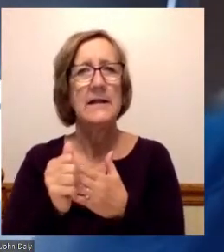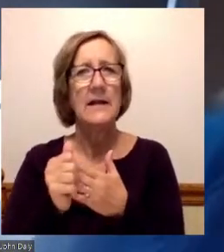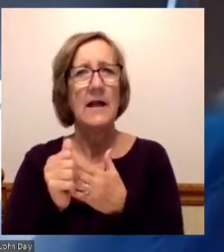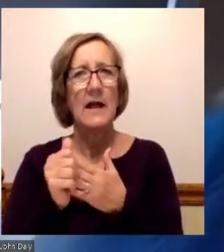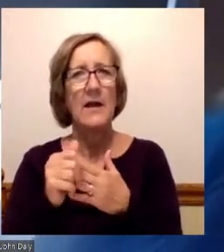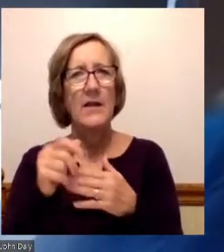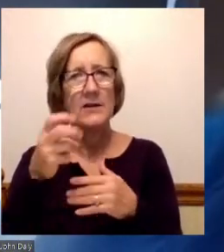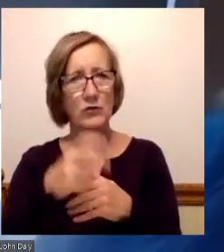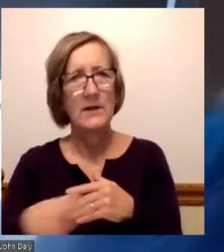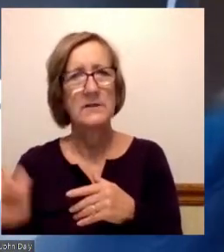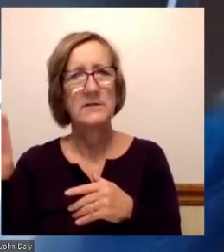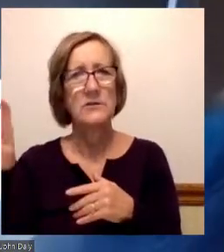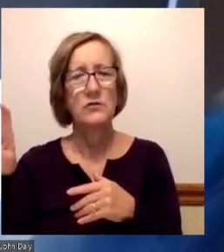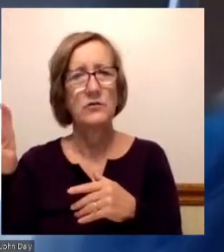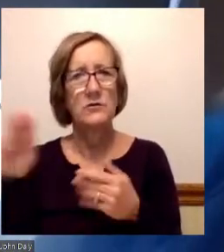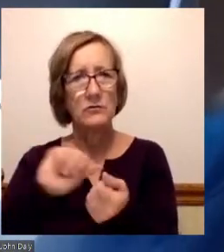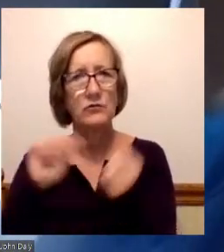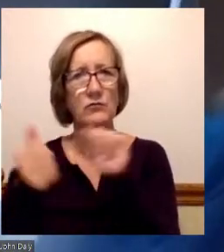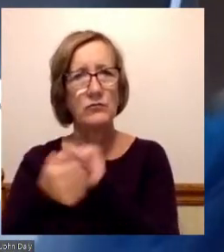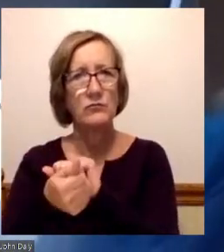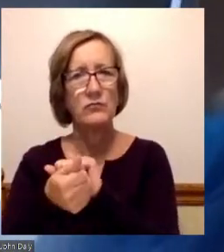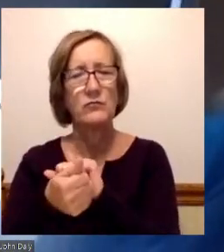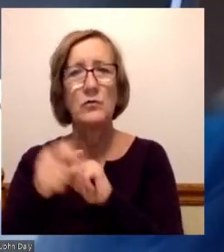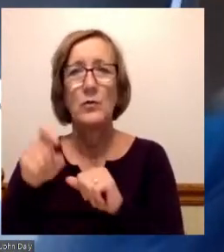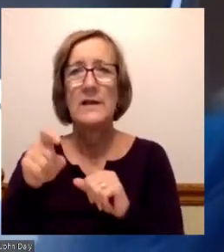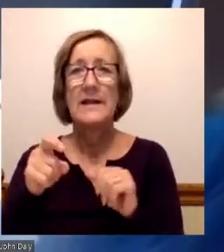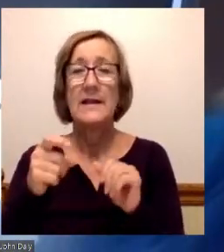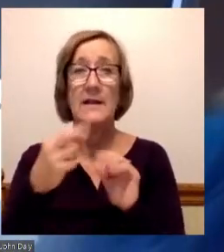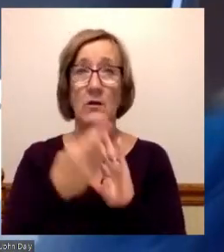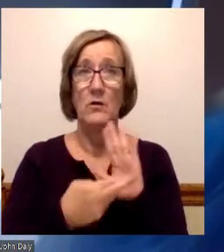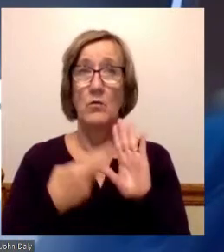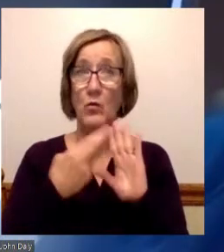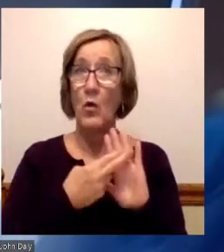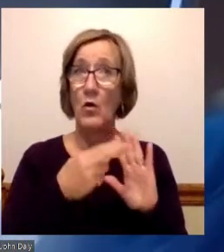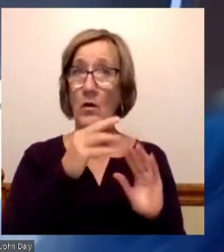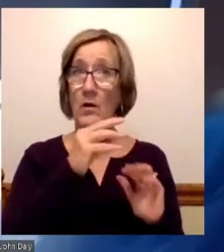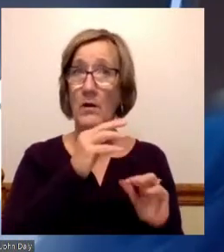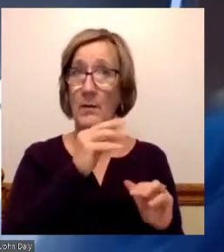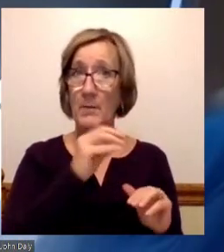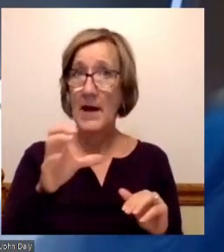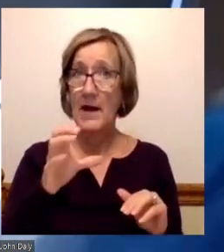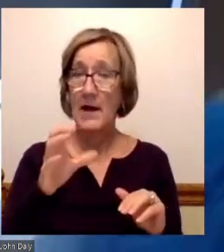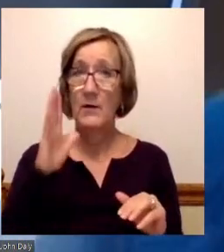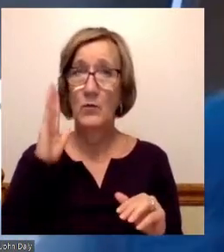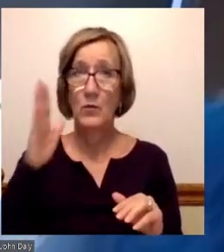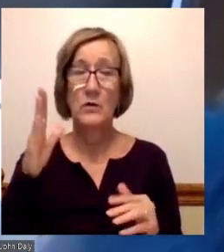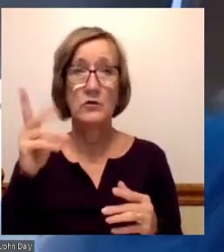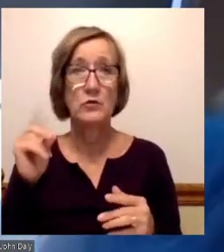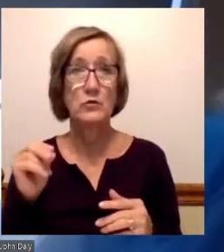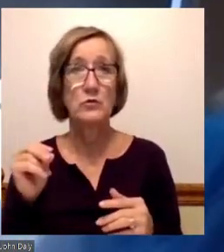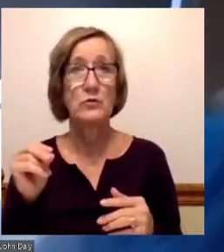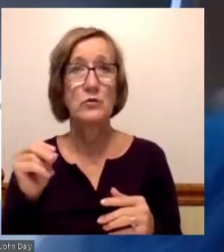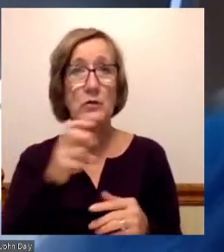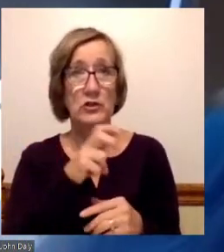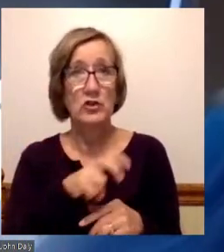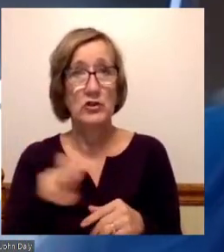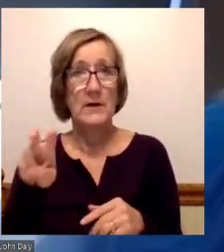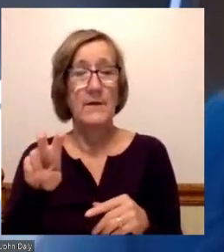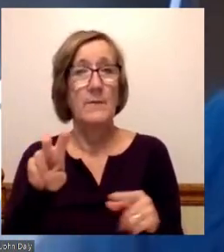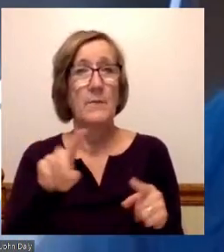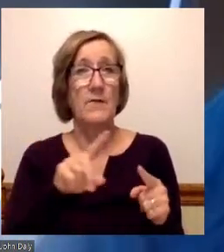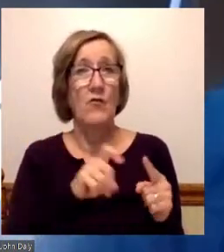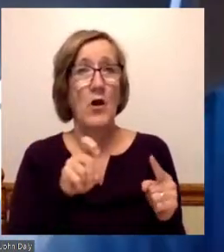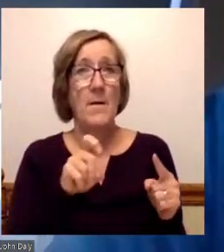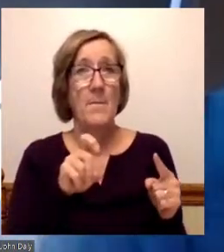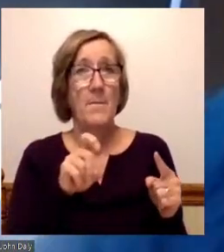We need the role that the college is going to play is going to shift from being the classic bricks and mortar